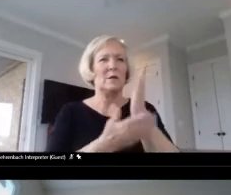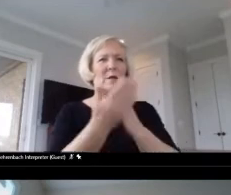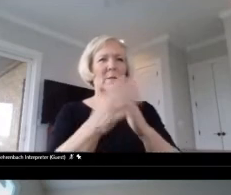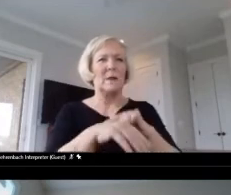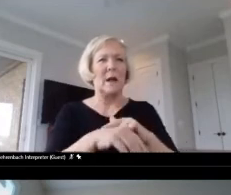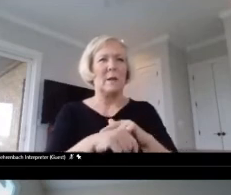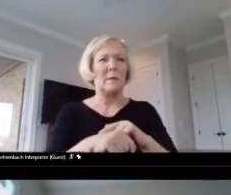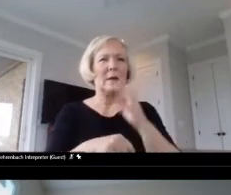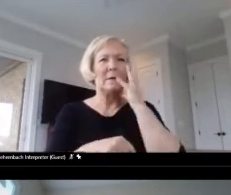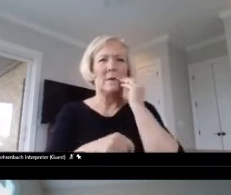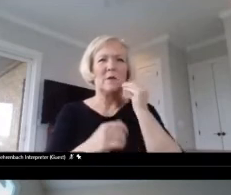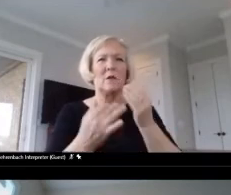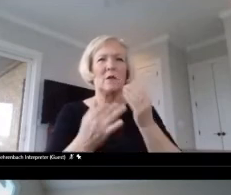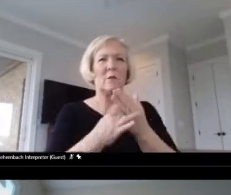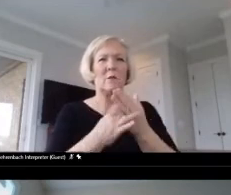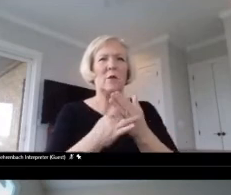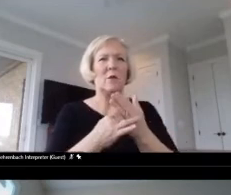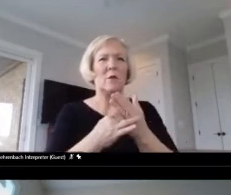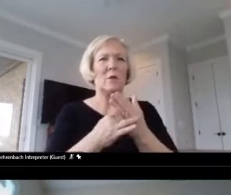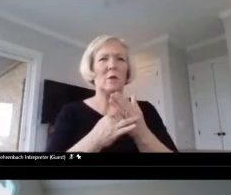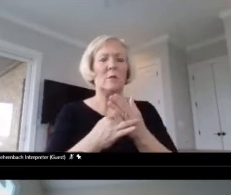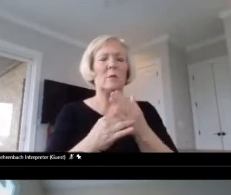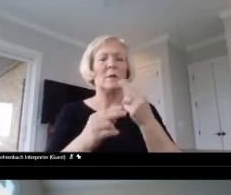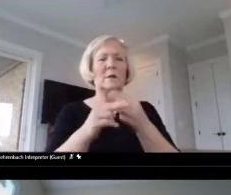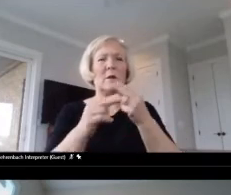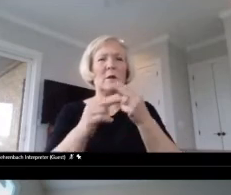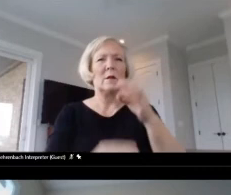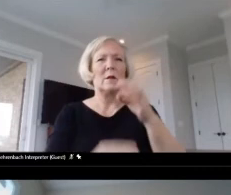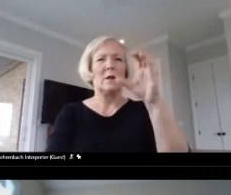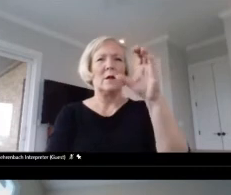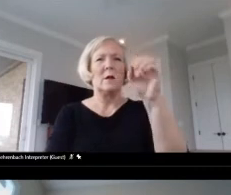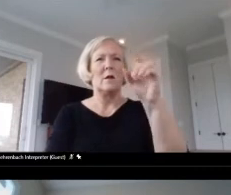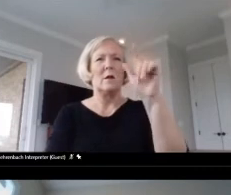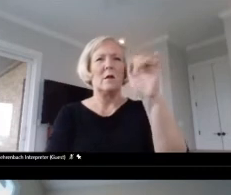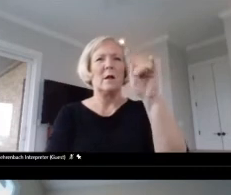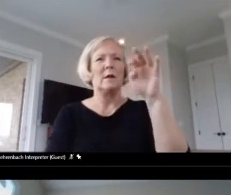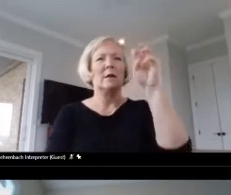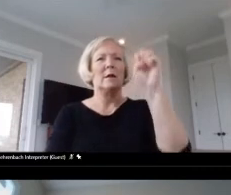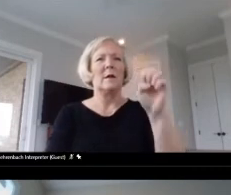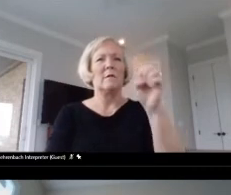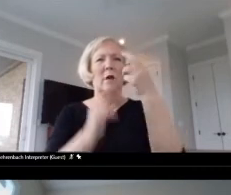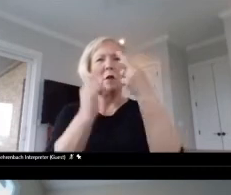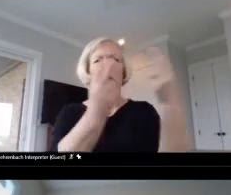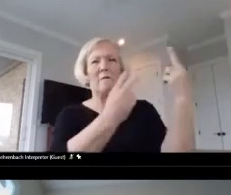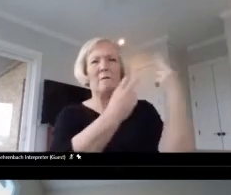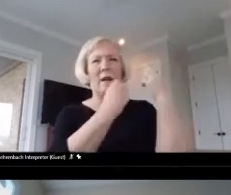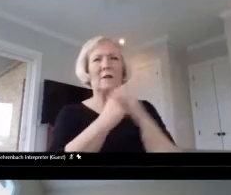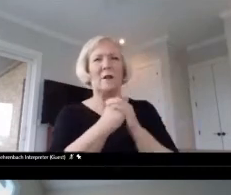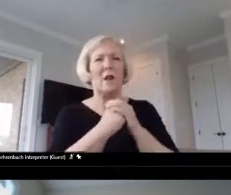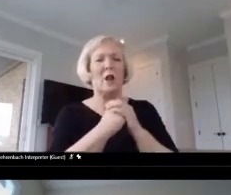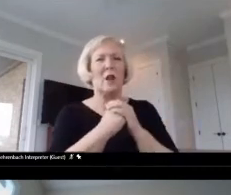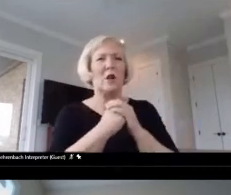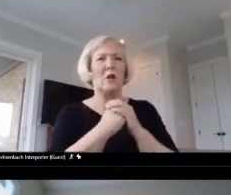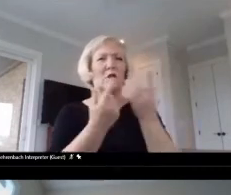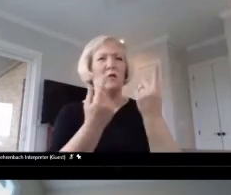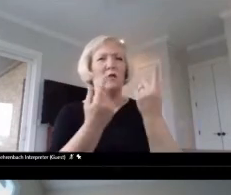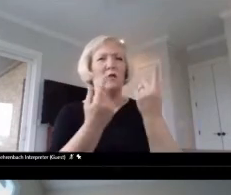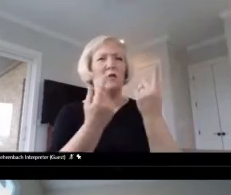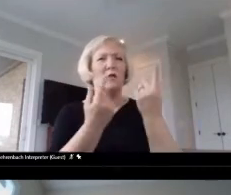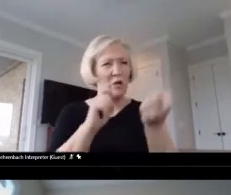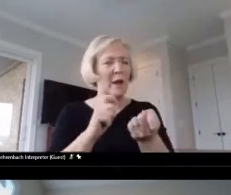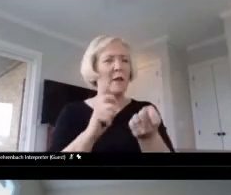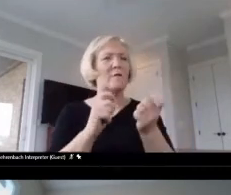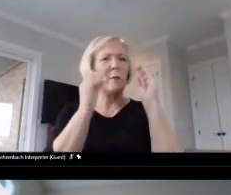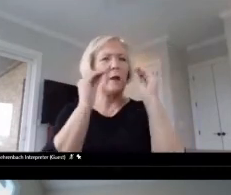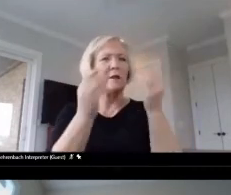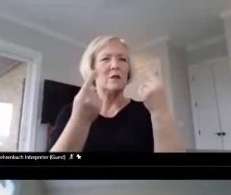a collective reflection of our learning from trying to transform our teaching during COVID. So